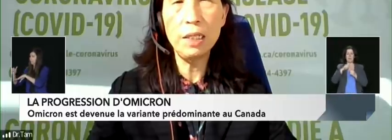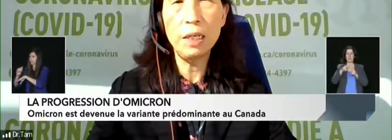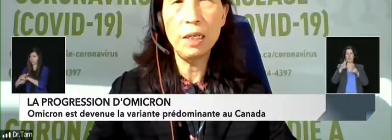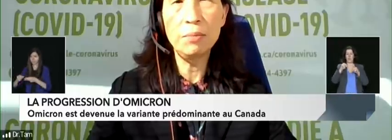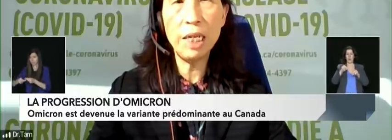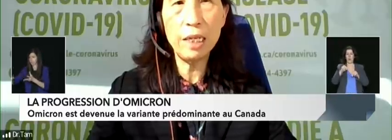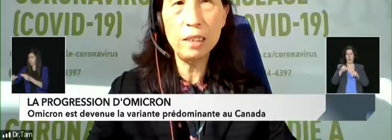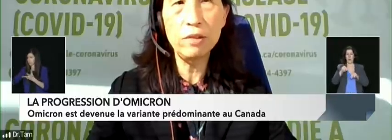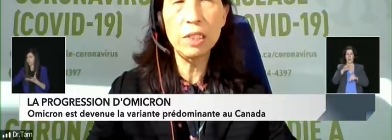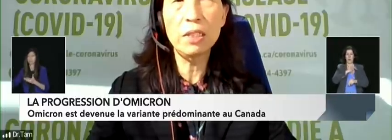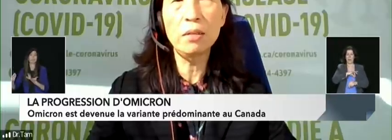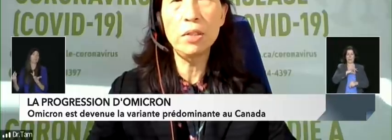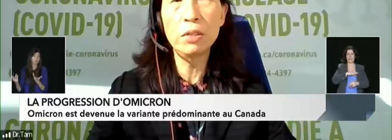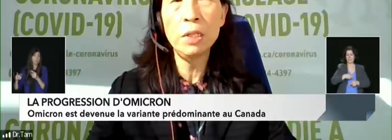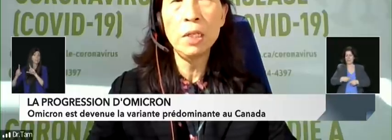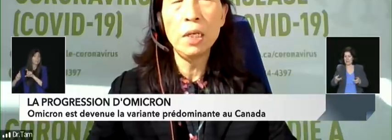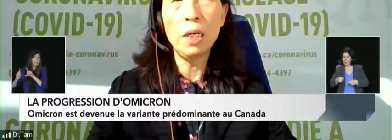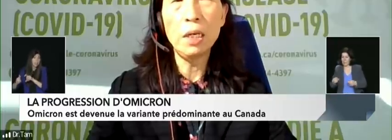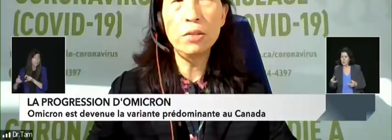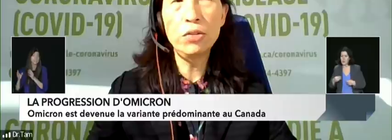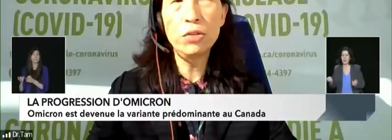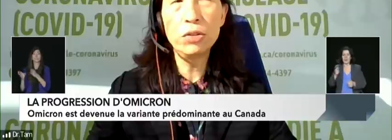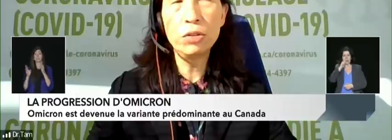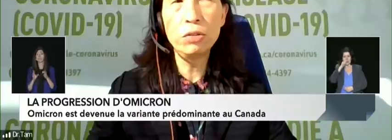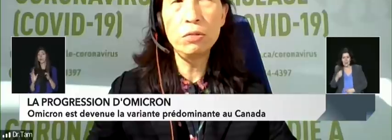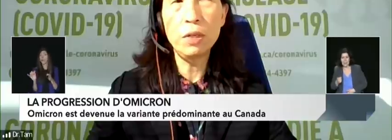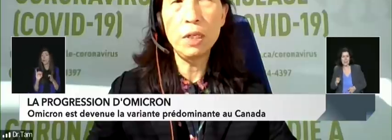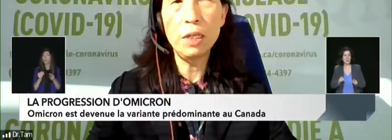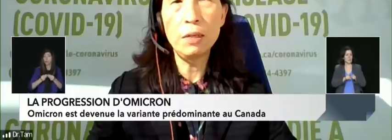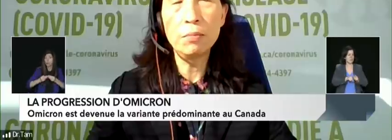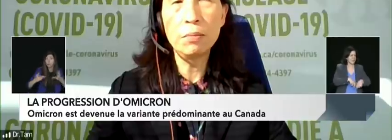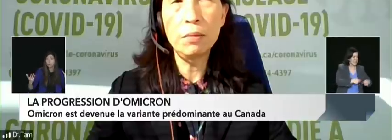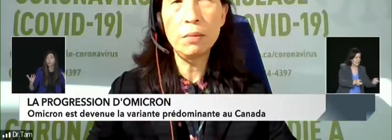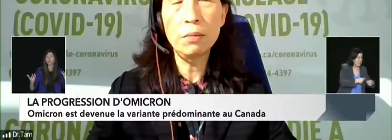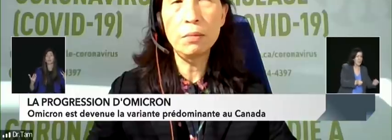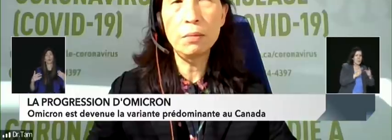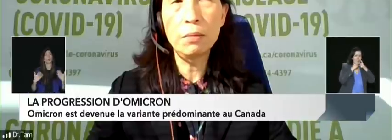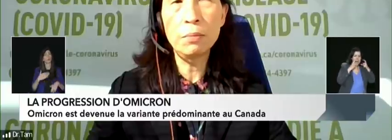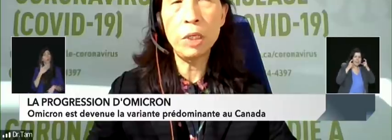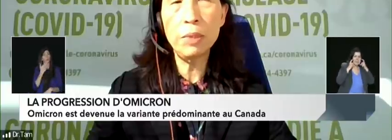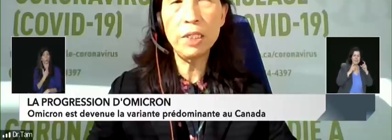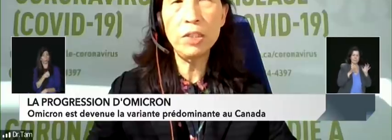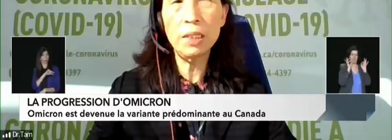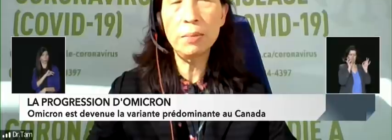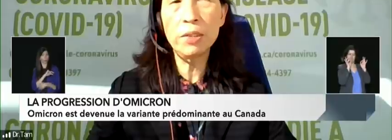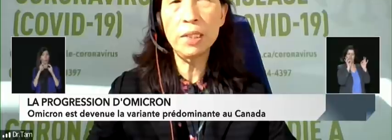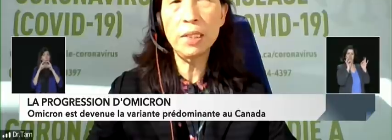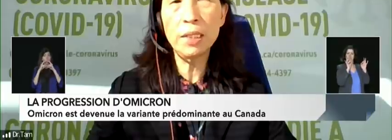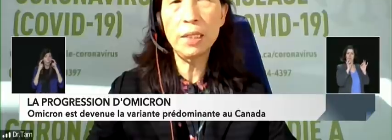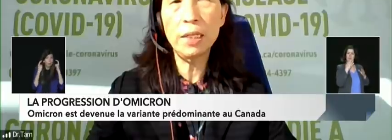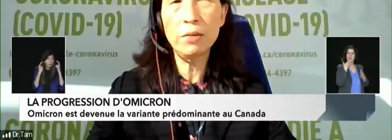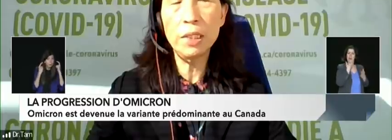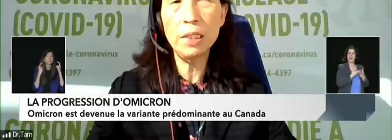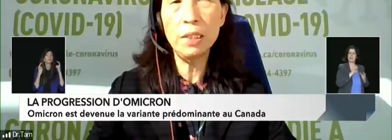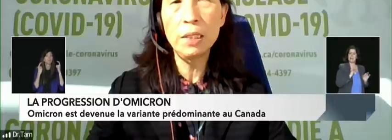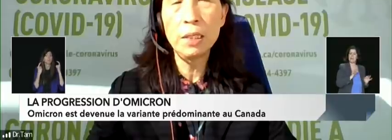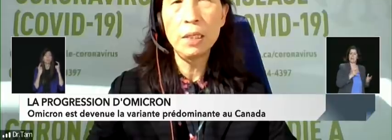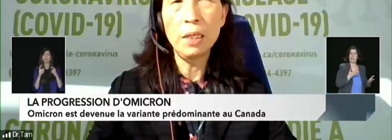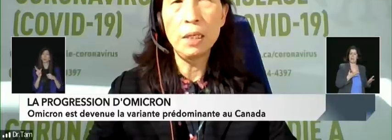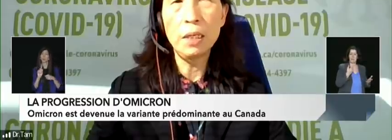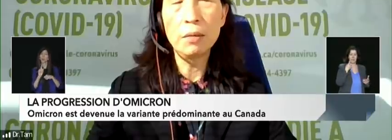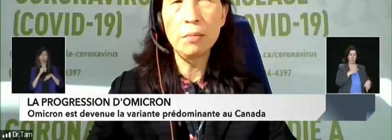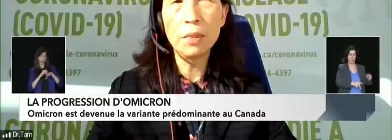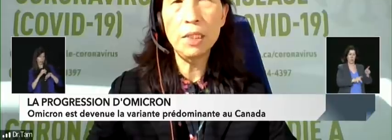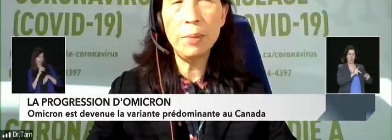-quality masks, for example, to populations experiencing equity